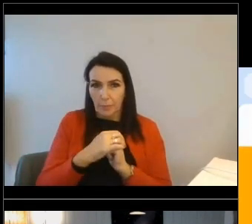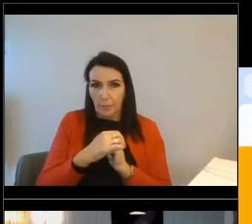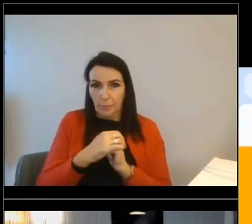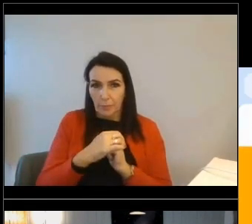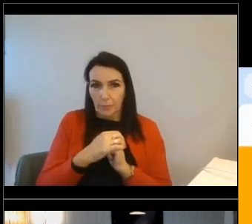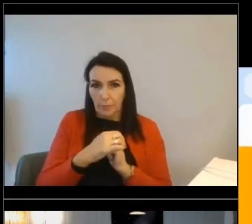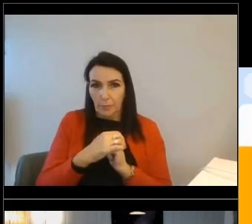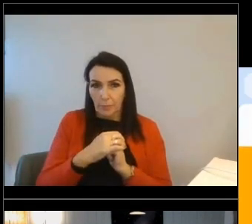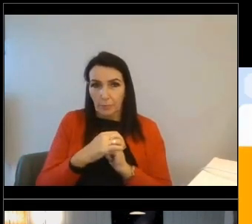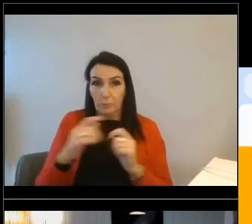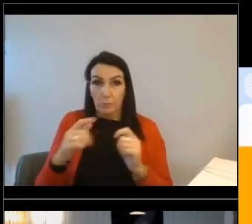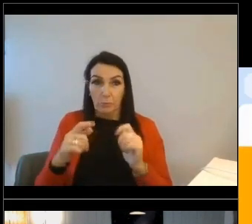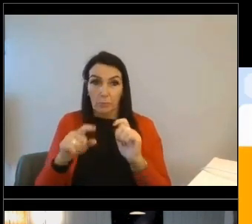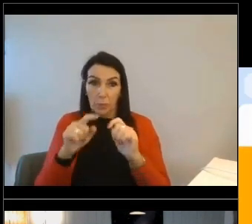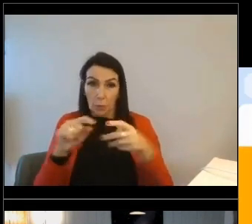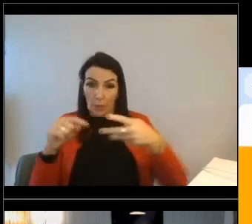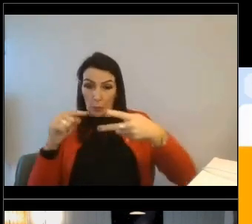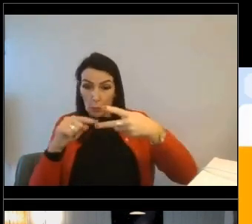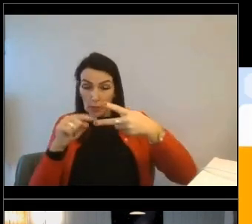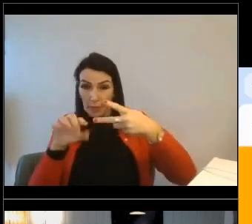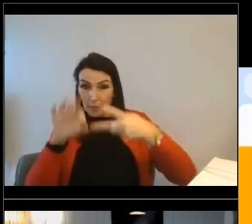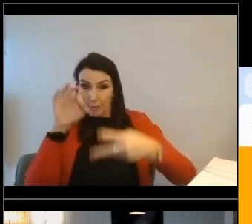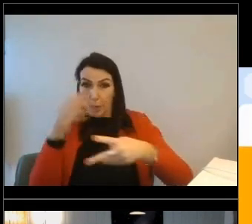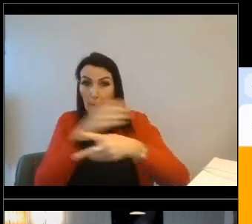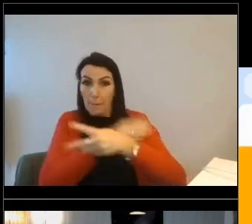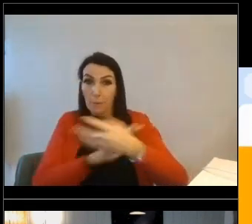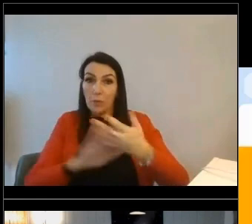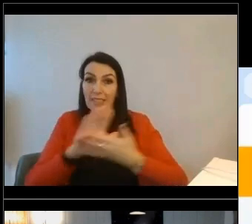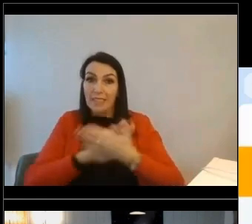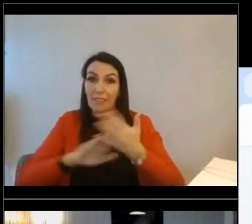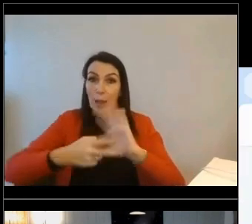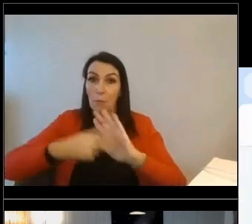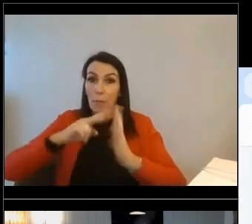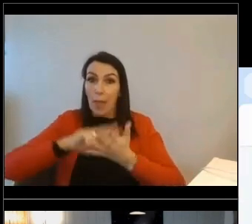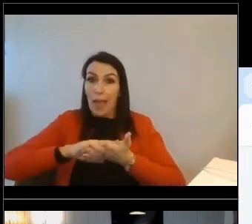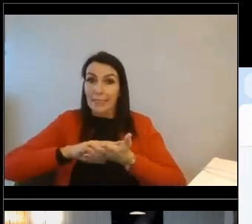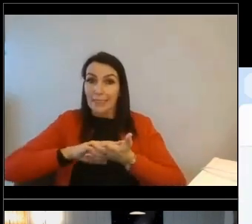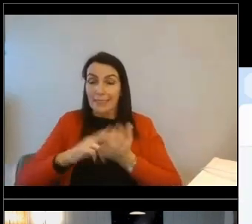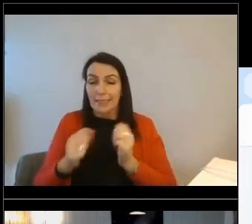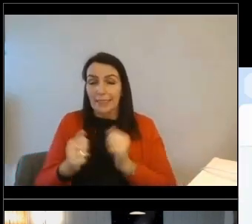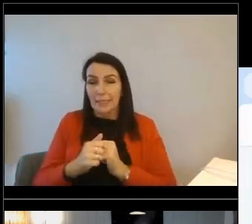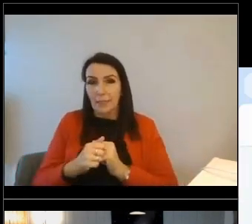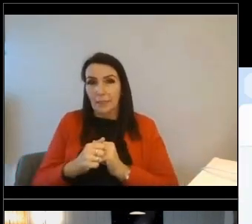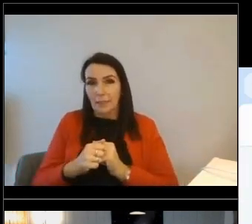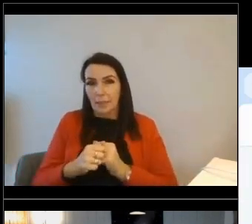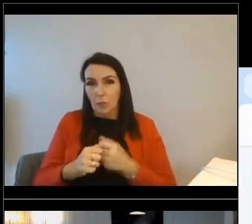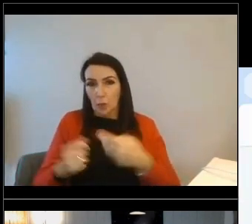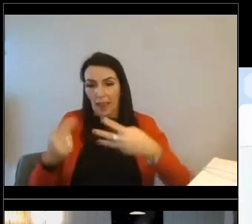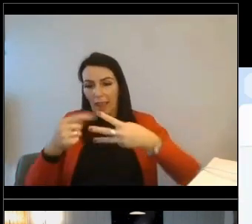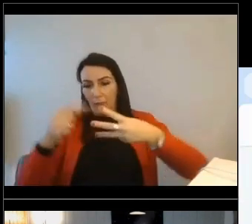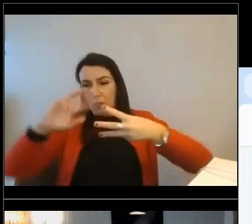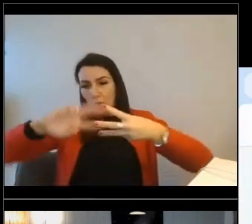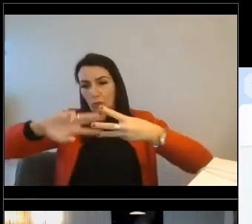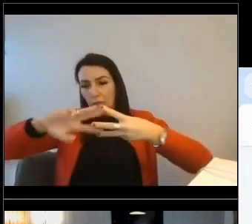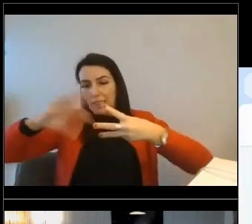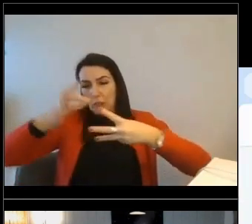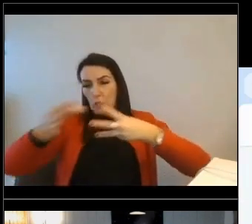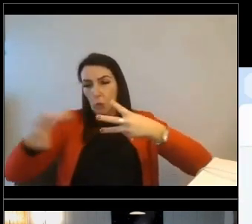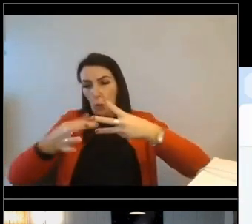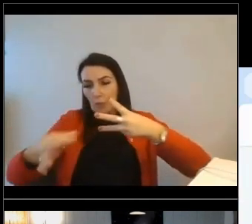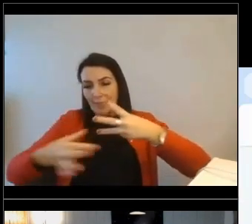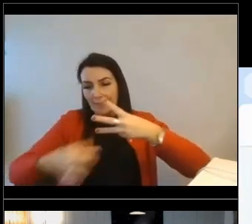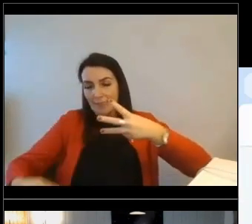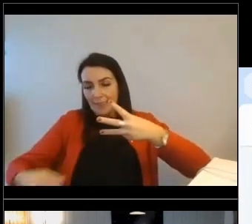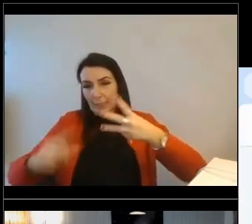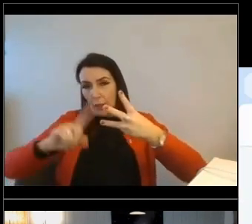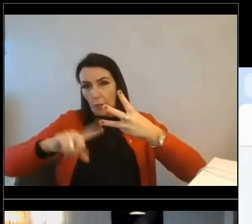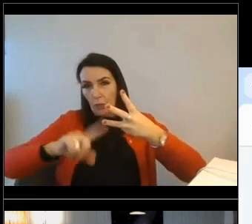at any time using this middle option here. And it returns us to that sort of fork in the road, if you like, three-pronged talk in this case. And option three